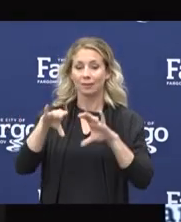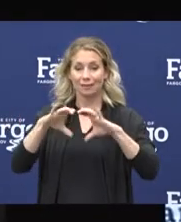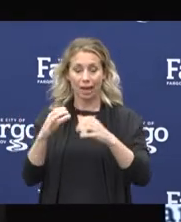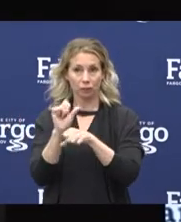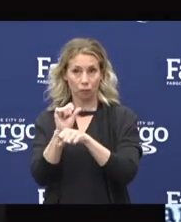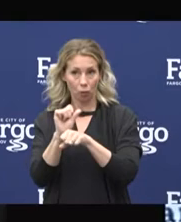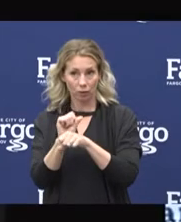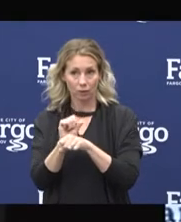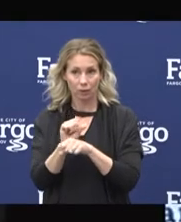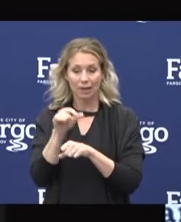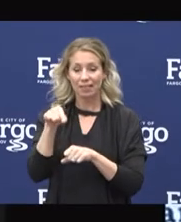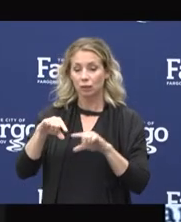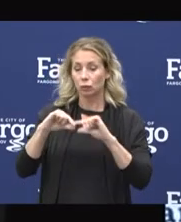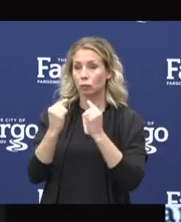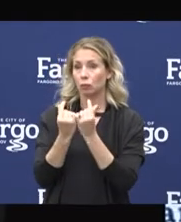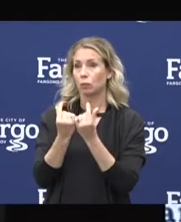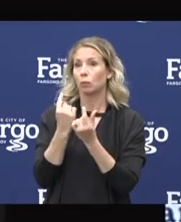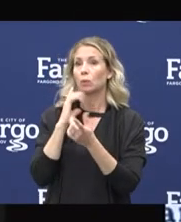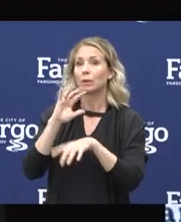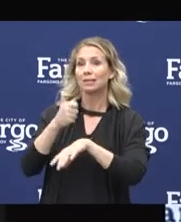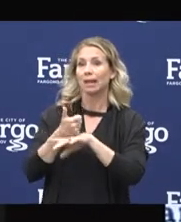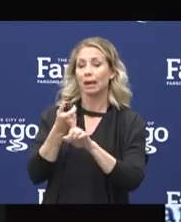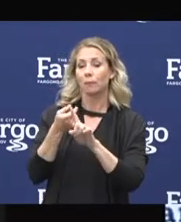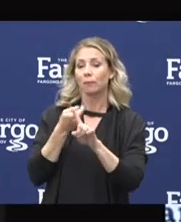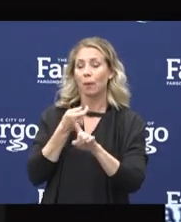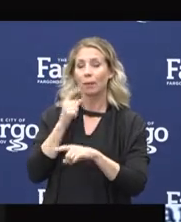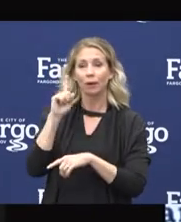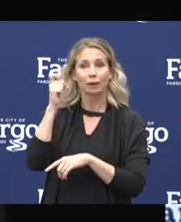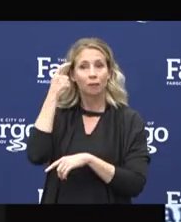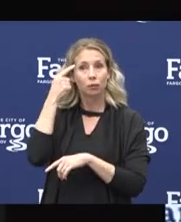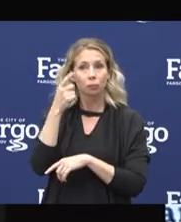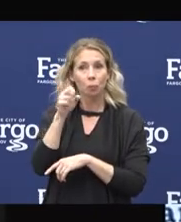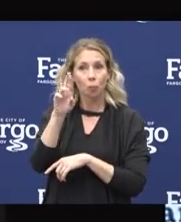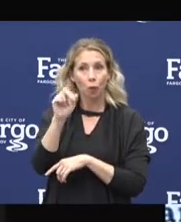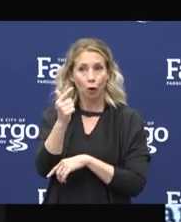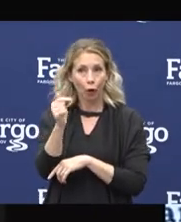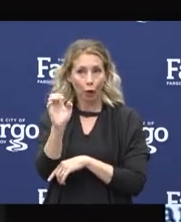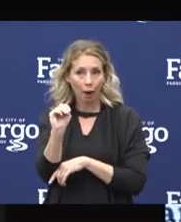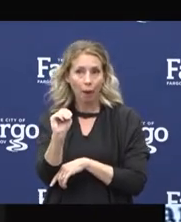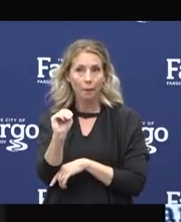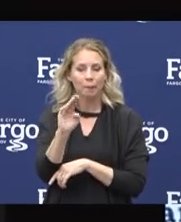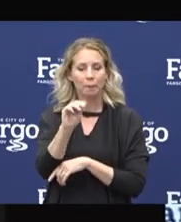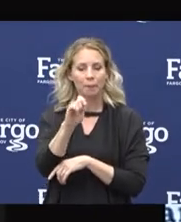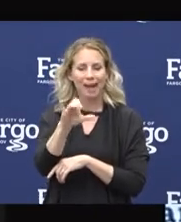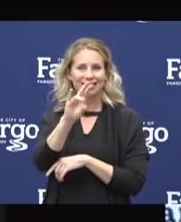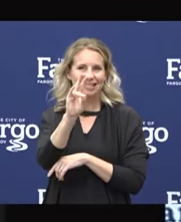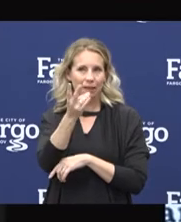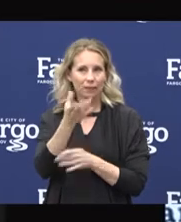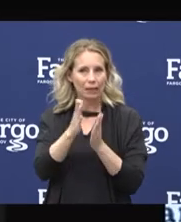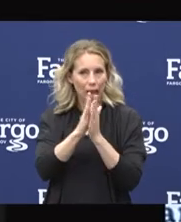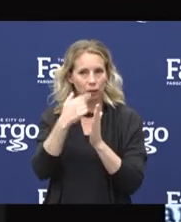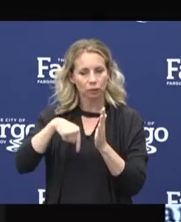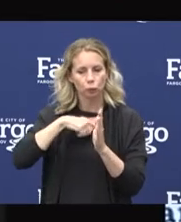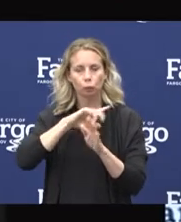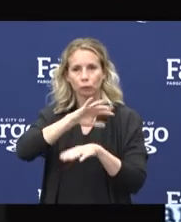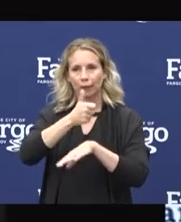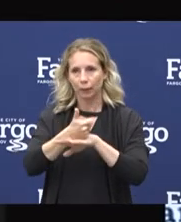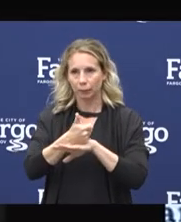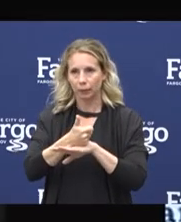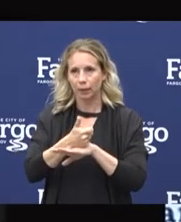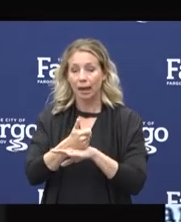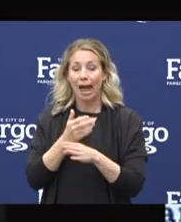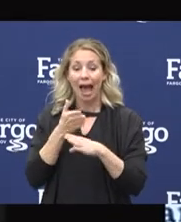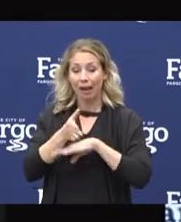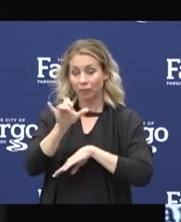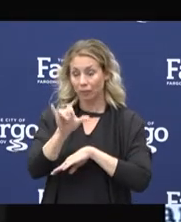Force was formed at the request of Governor Burgum on May 7. Shortly thereafter, 13 partner organizations began work to